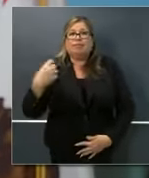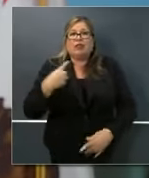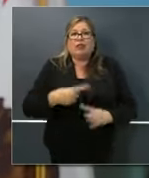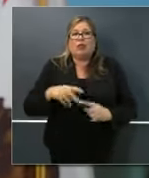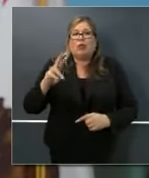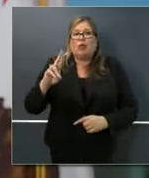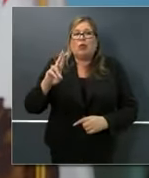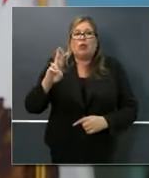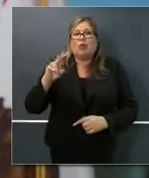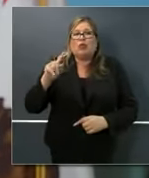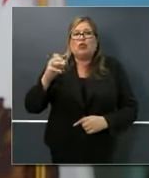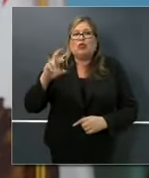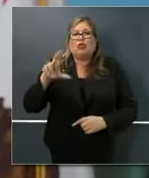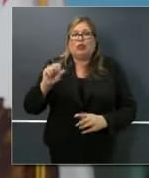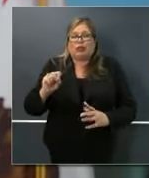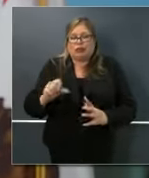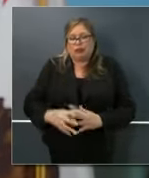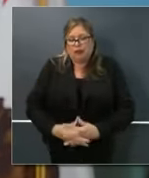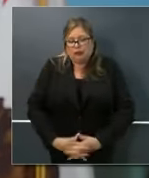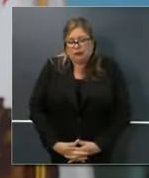Thank you for taking my question.